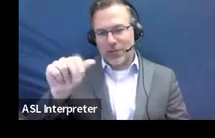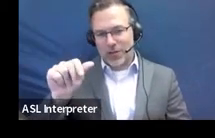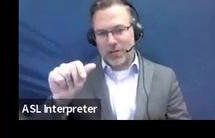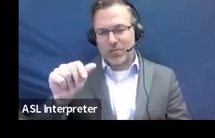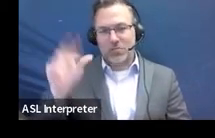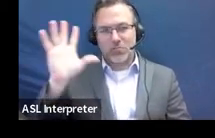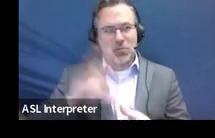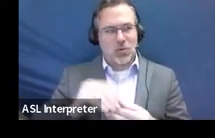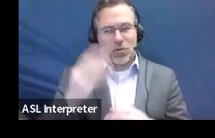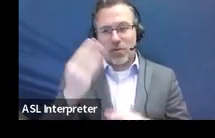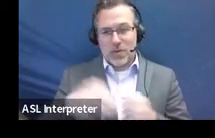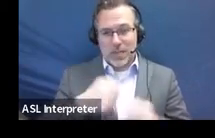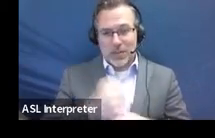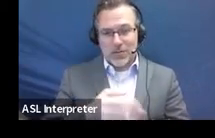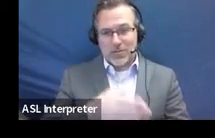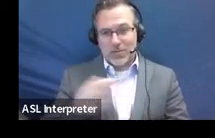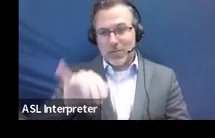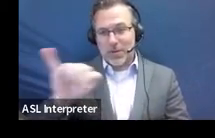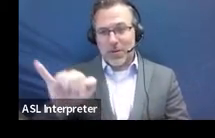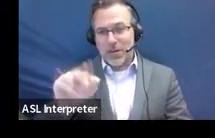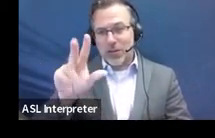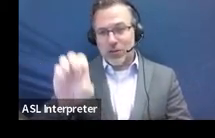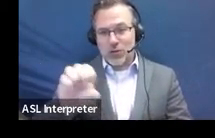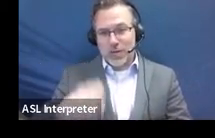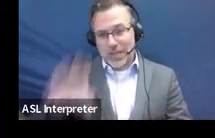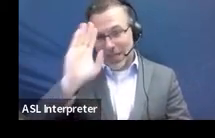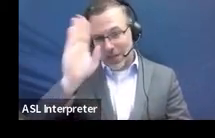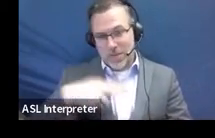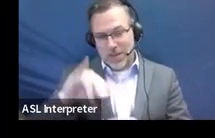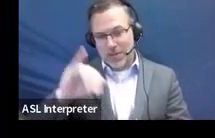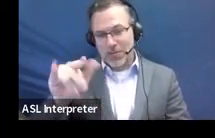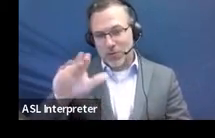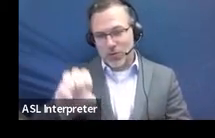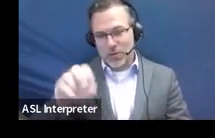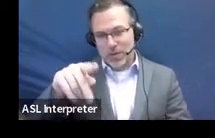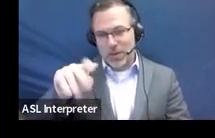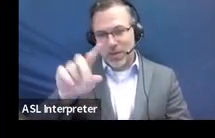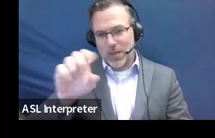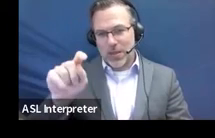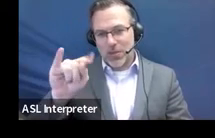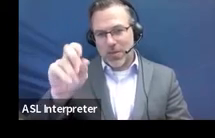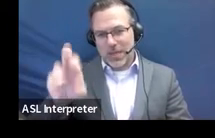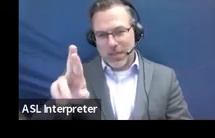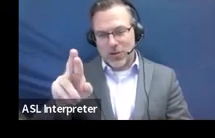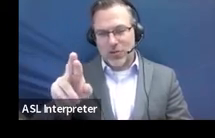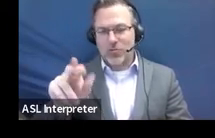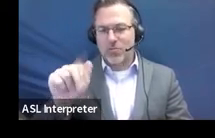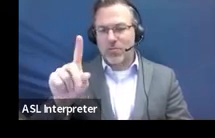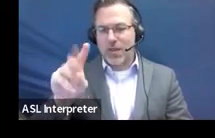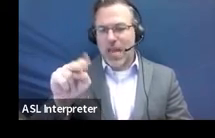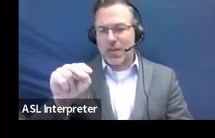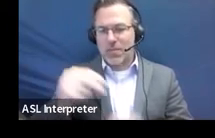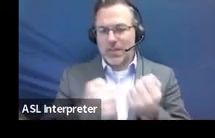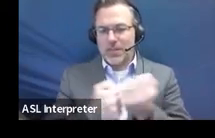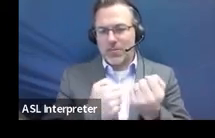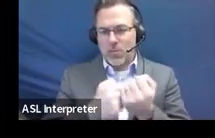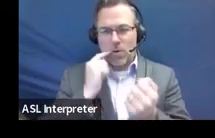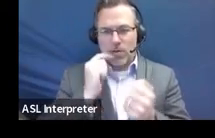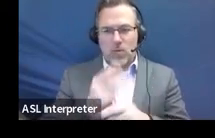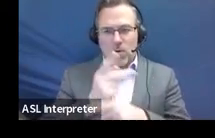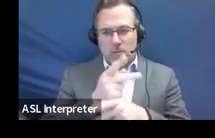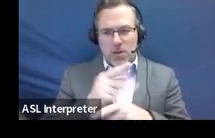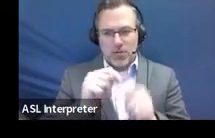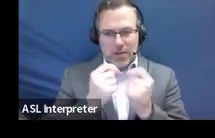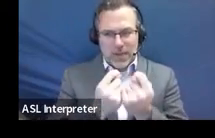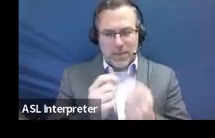Awesome. And Julie is here. Hi, I'm Julie Pelletier. I'm the admin support for the monitoring team. Um, I have been with the